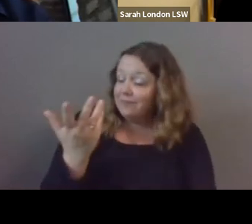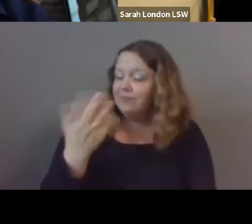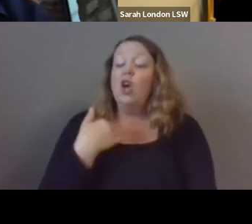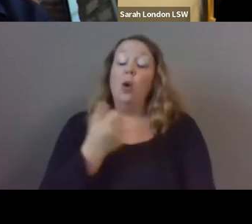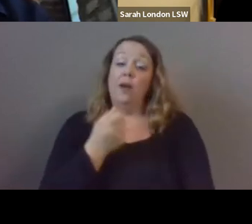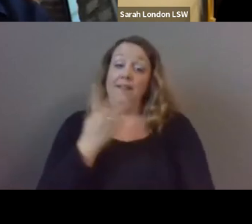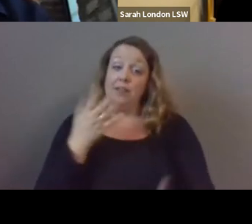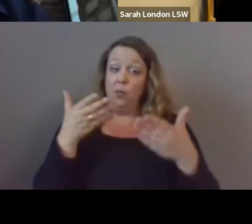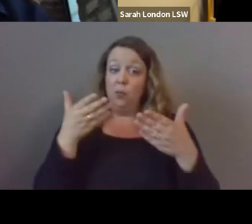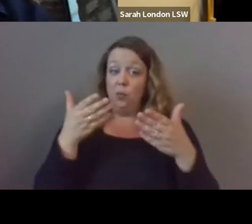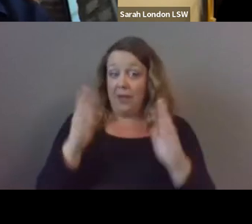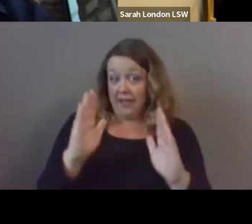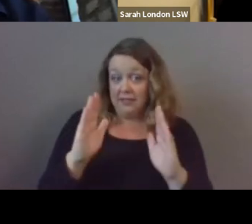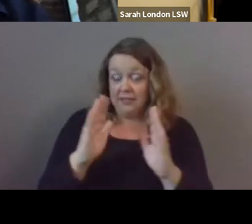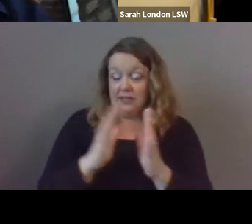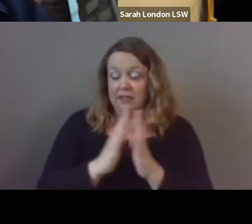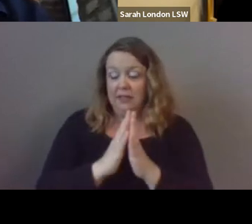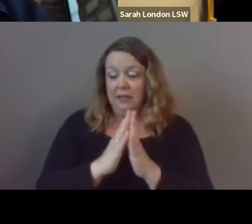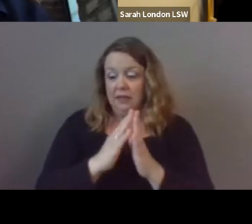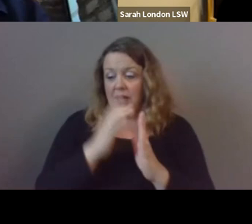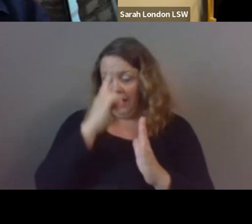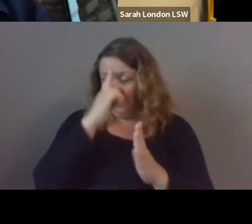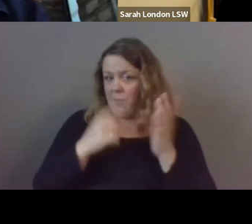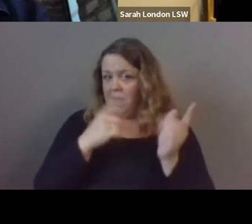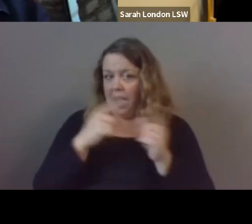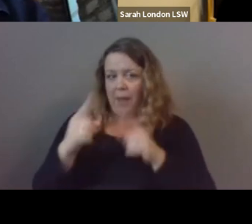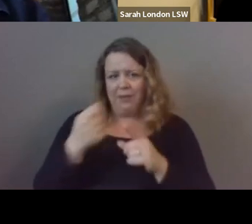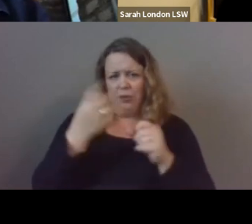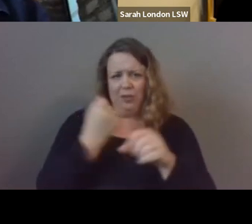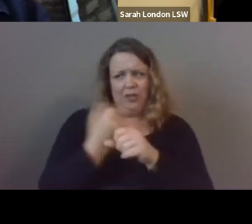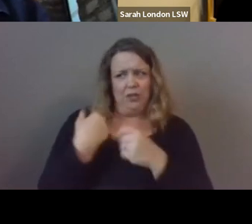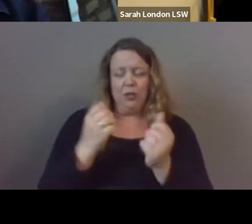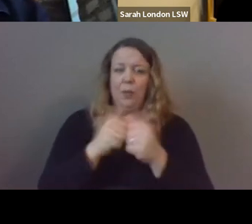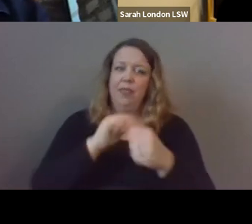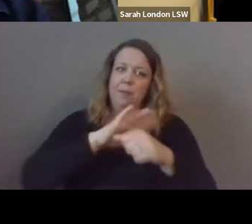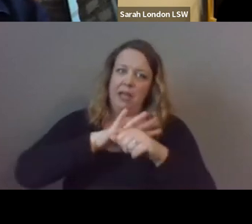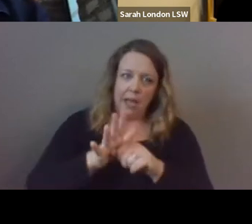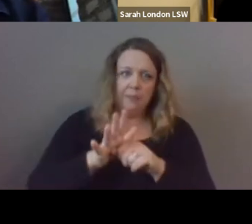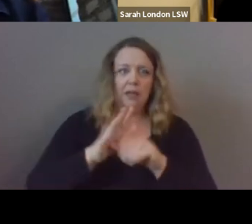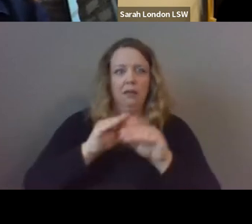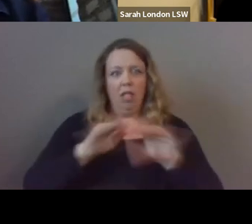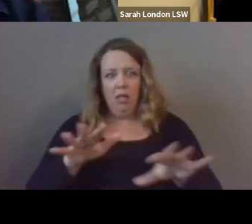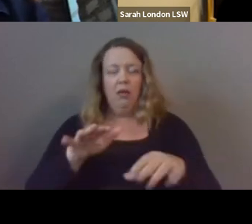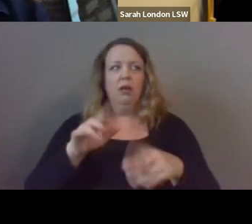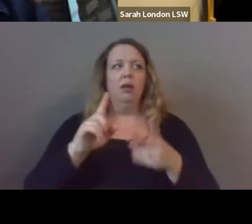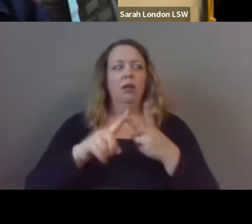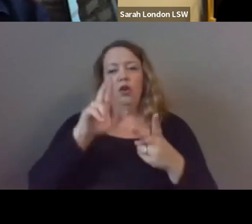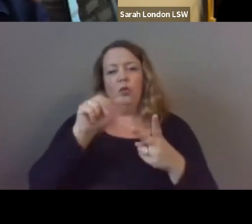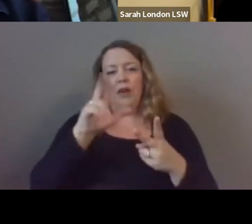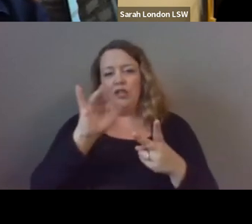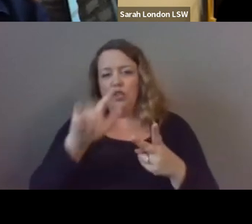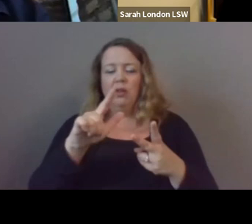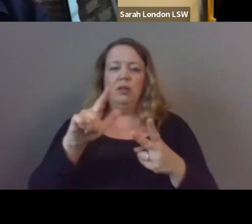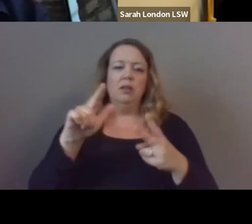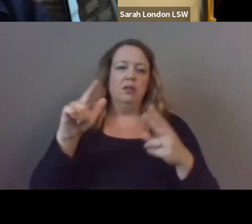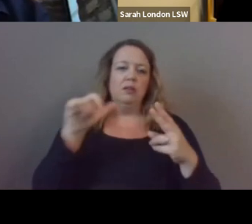i think that what's happened over the past few years with the pandemic and and racial and social injustice and all